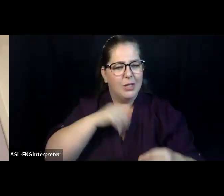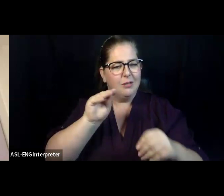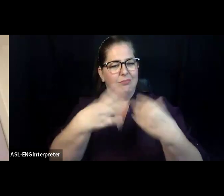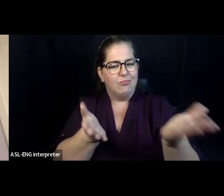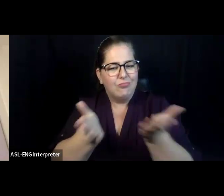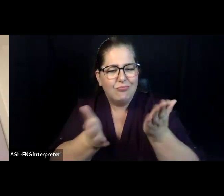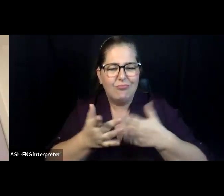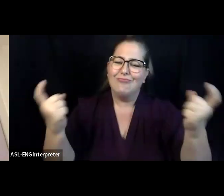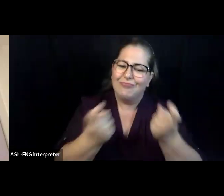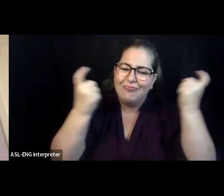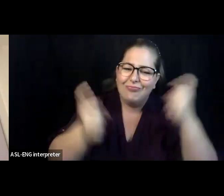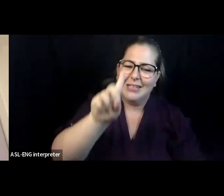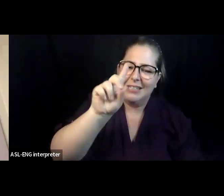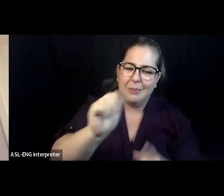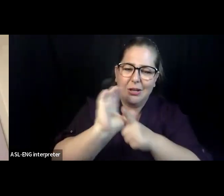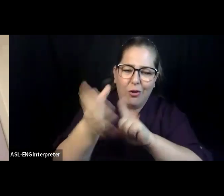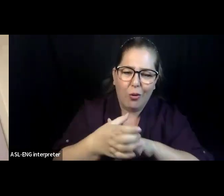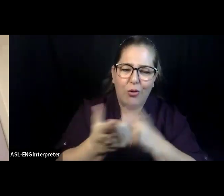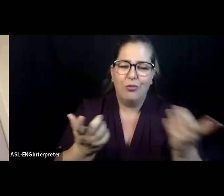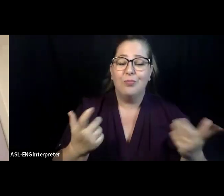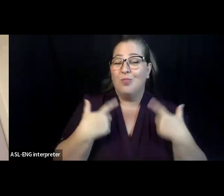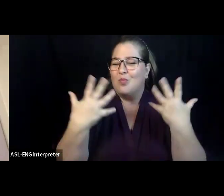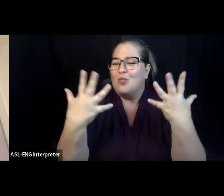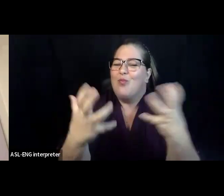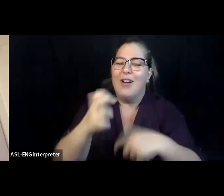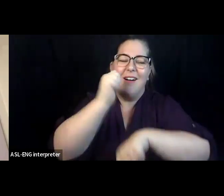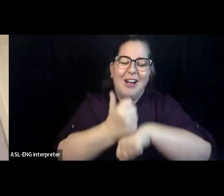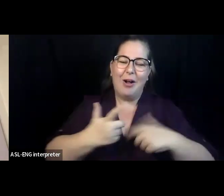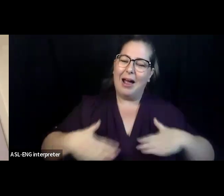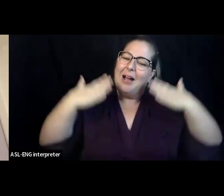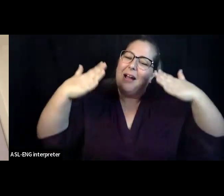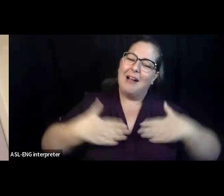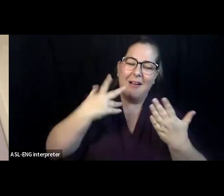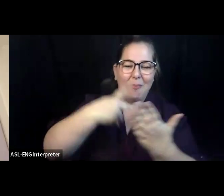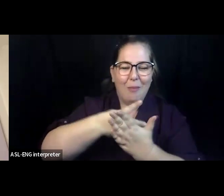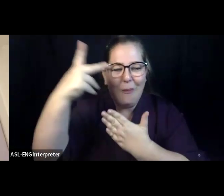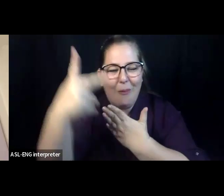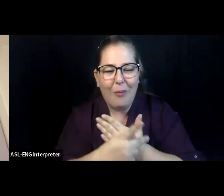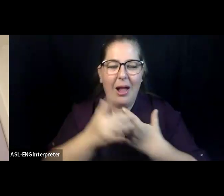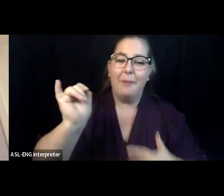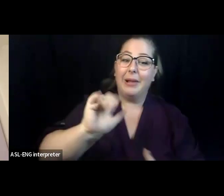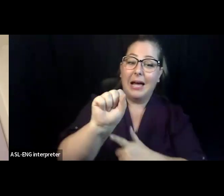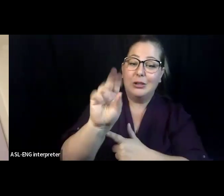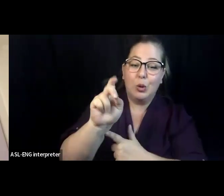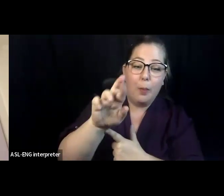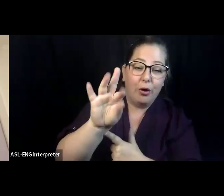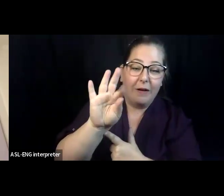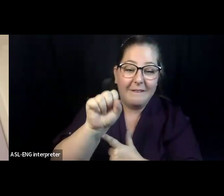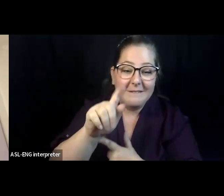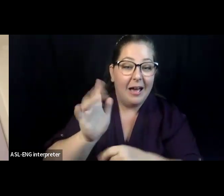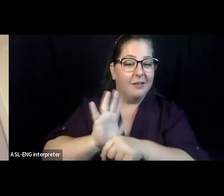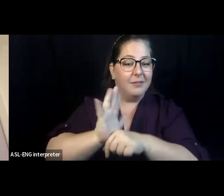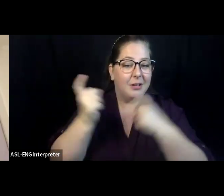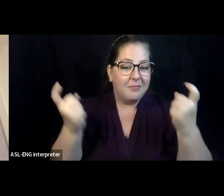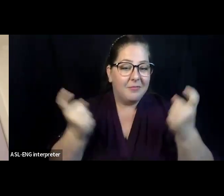boost the work of disability justice, scholar activists, and disability studies scholars, and that really